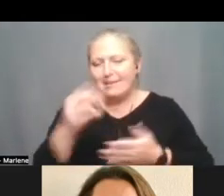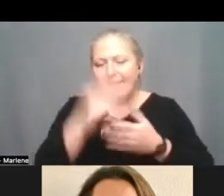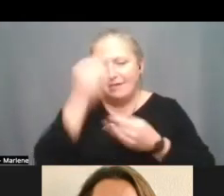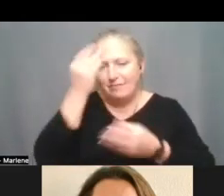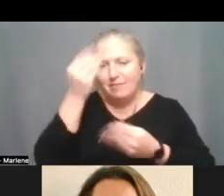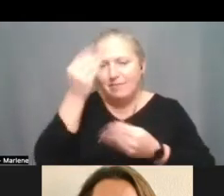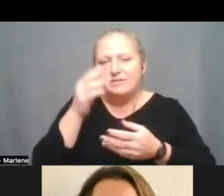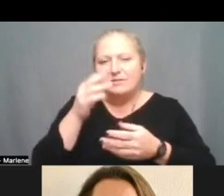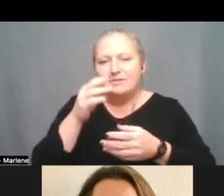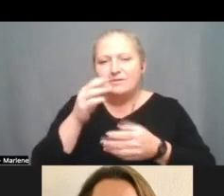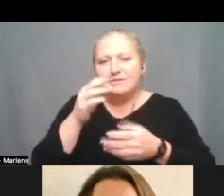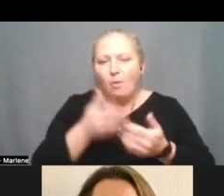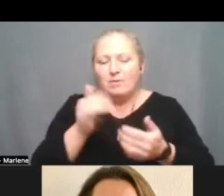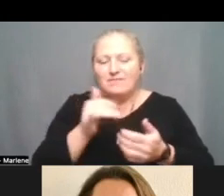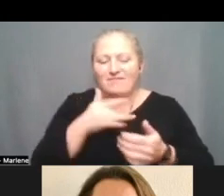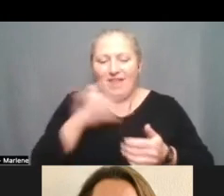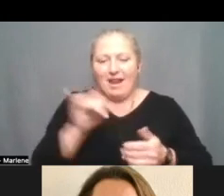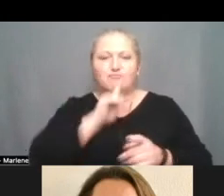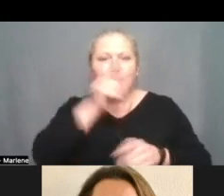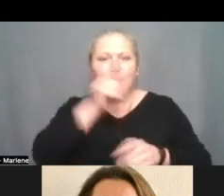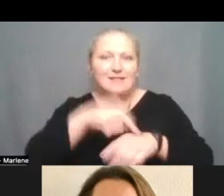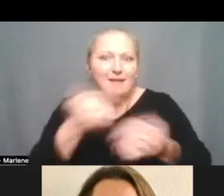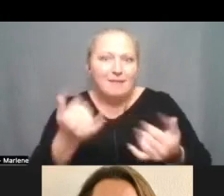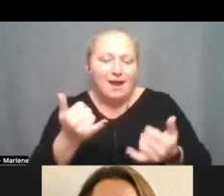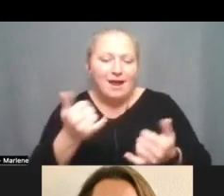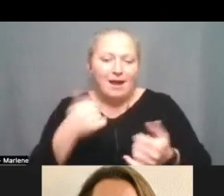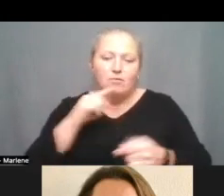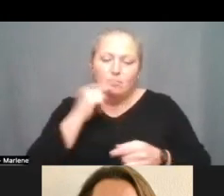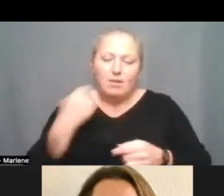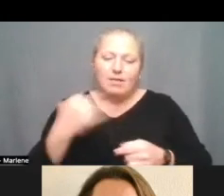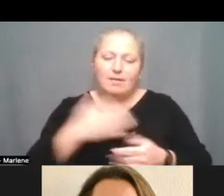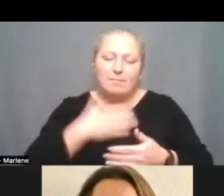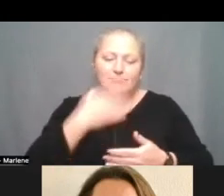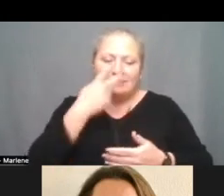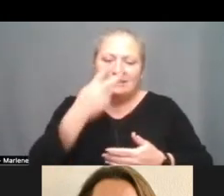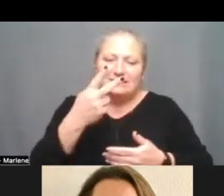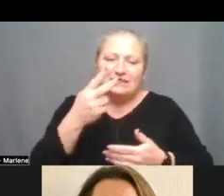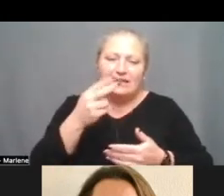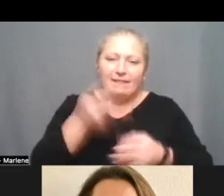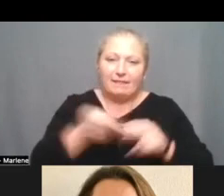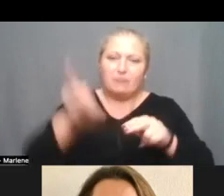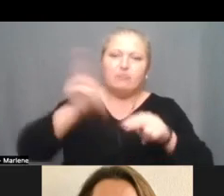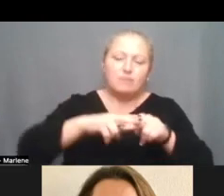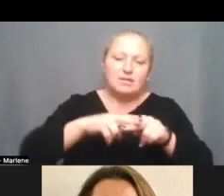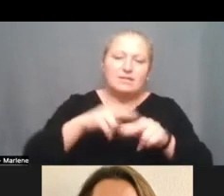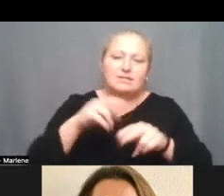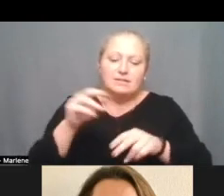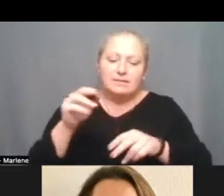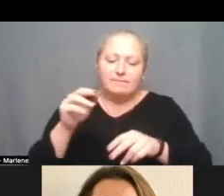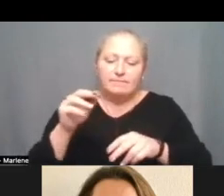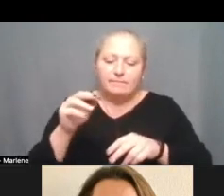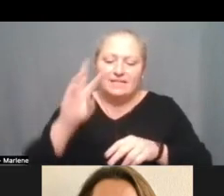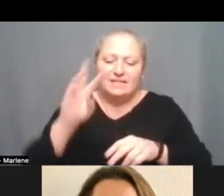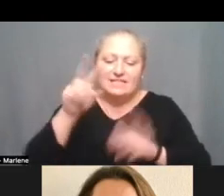almost feels kind of real time um and i'm i'm really pleased to see the um the increase in sixth grade